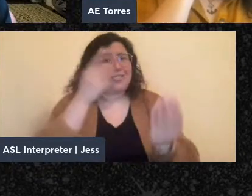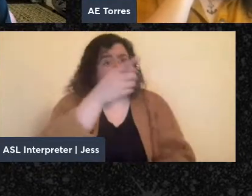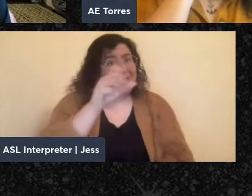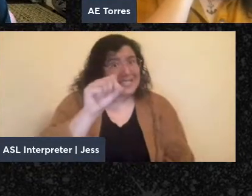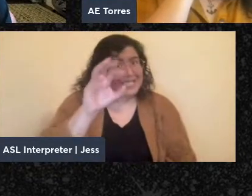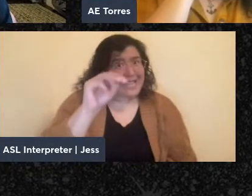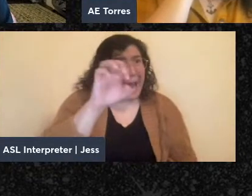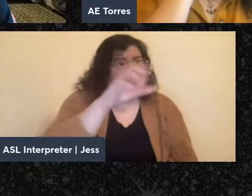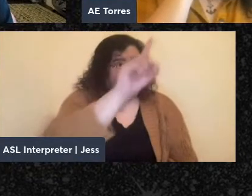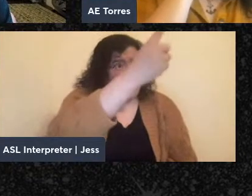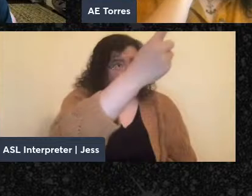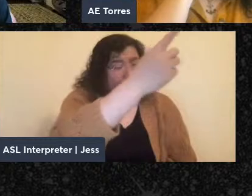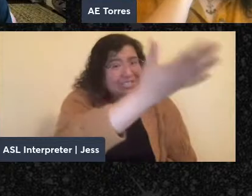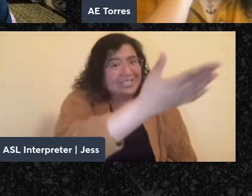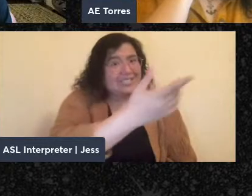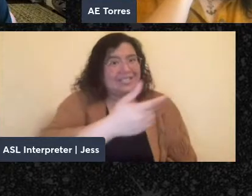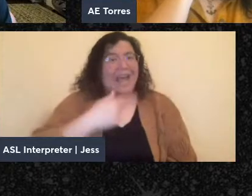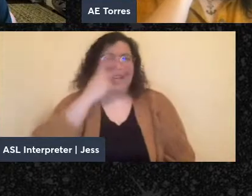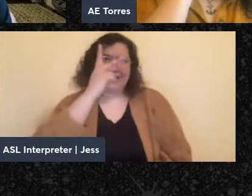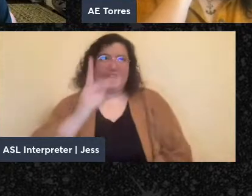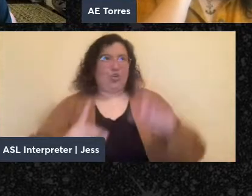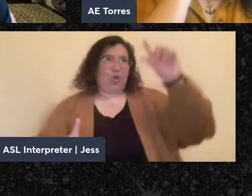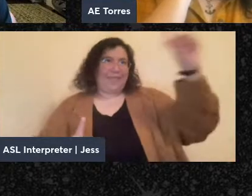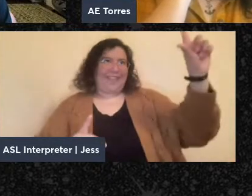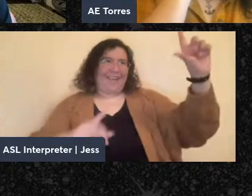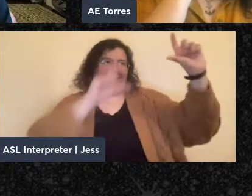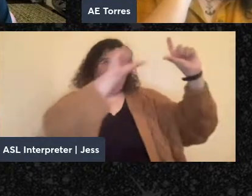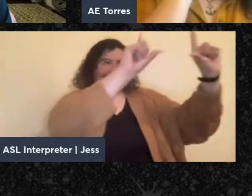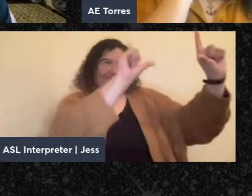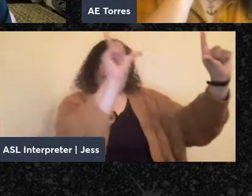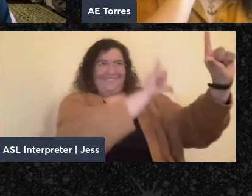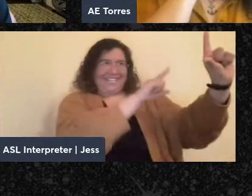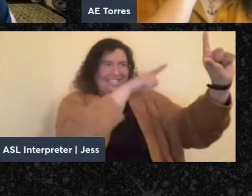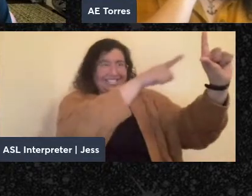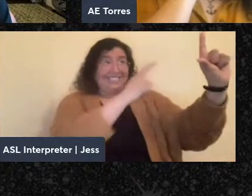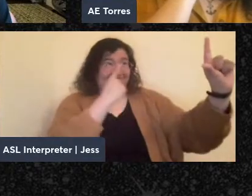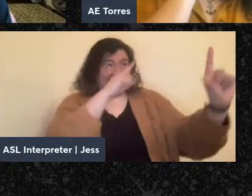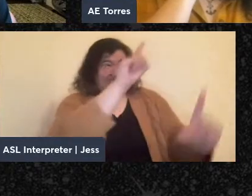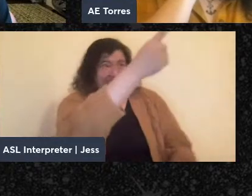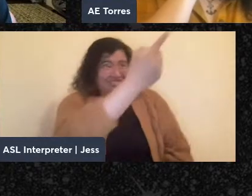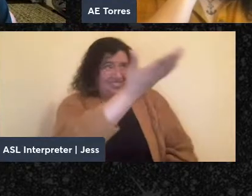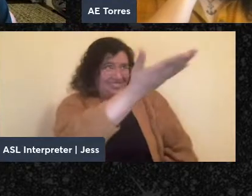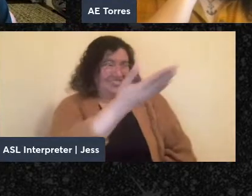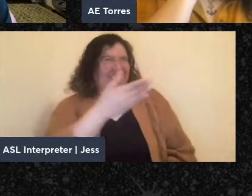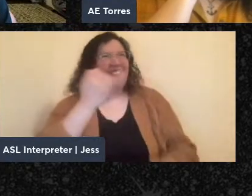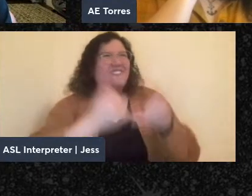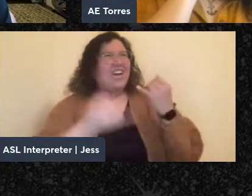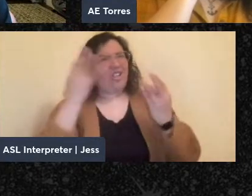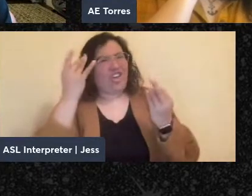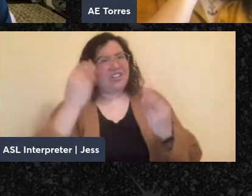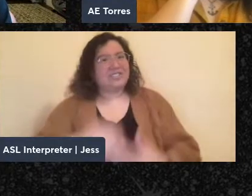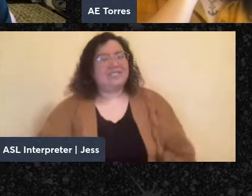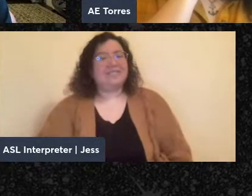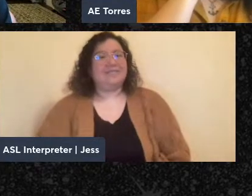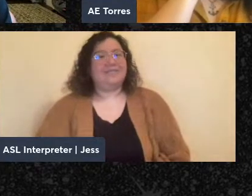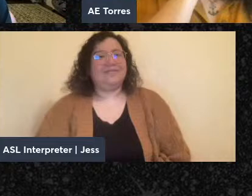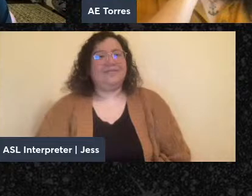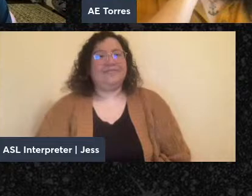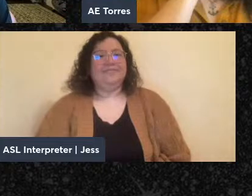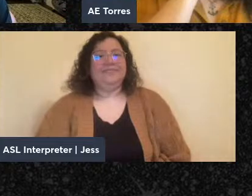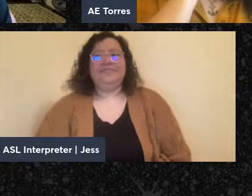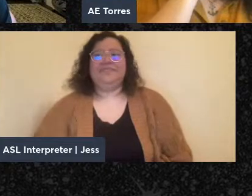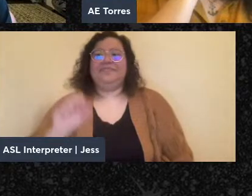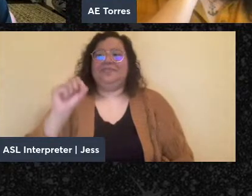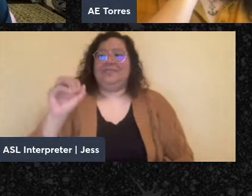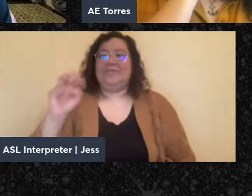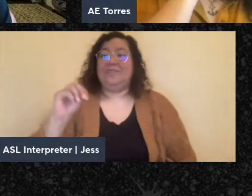let's start just because you're at the left end of my screen. Sure.